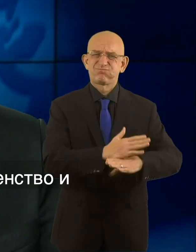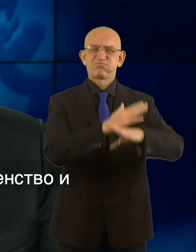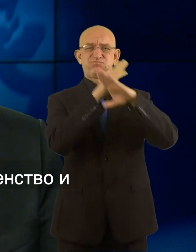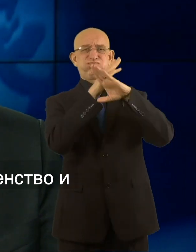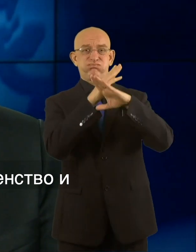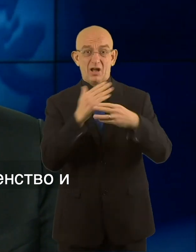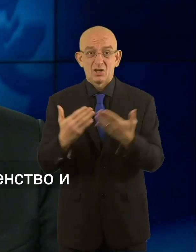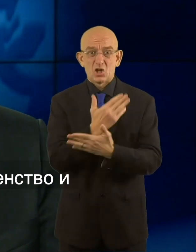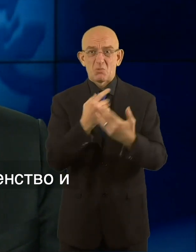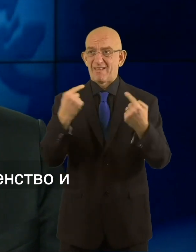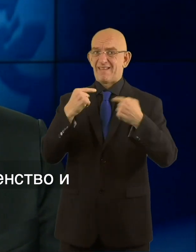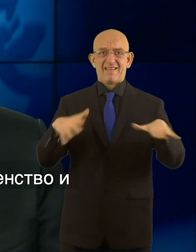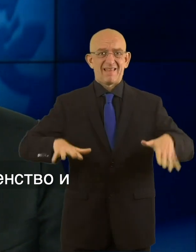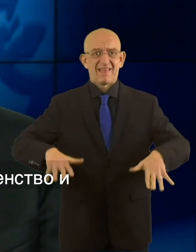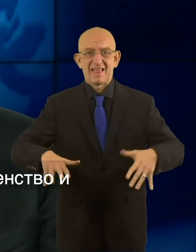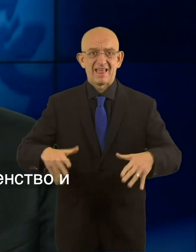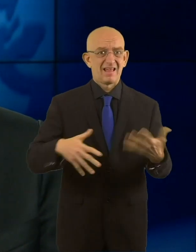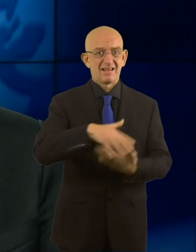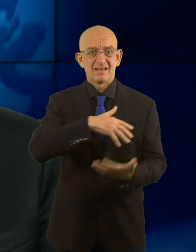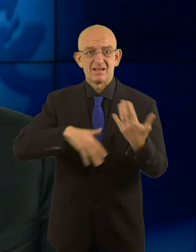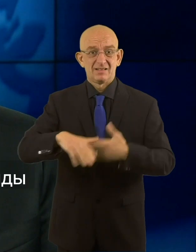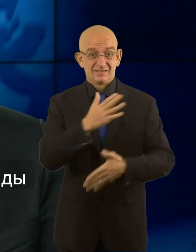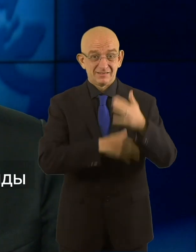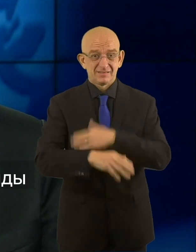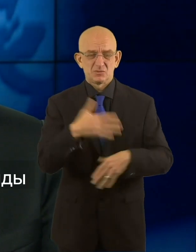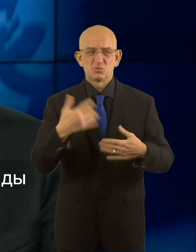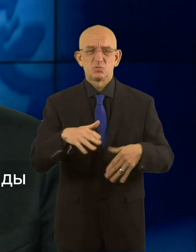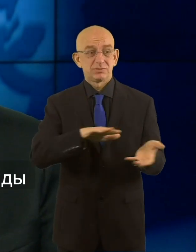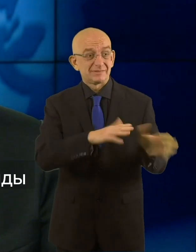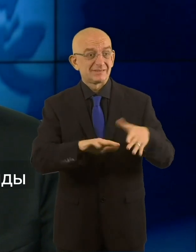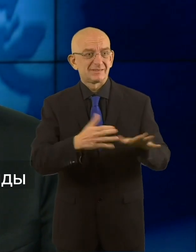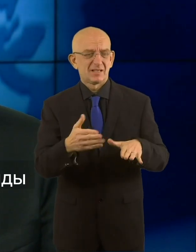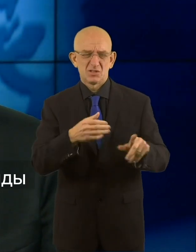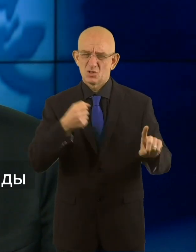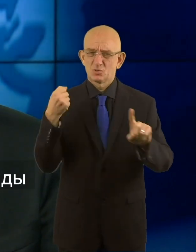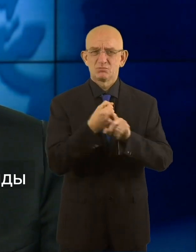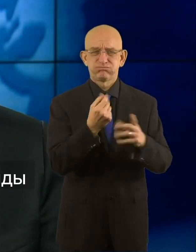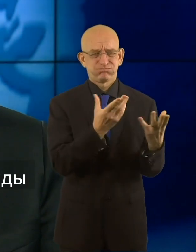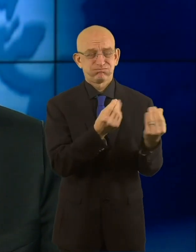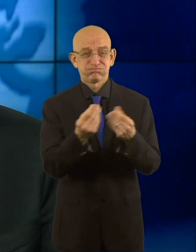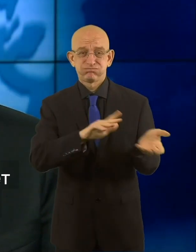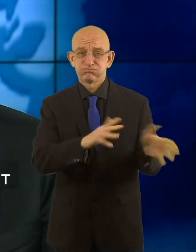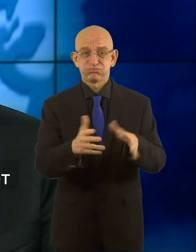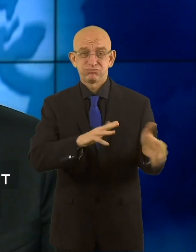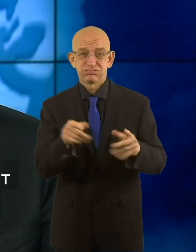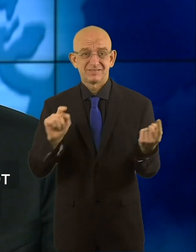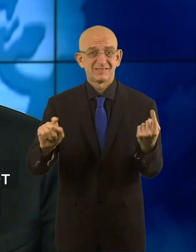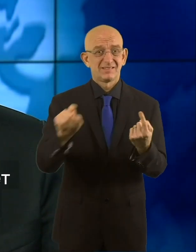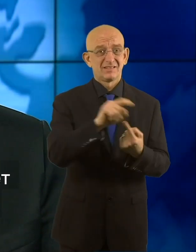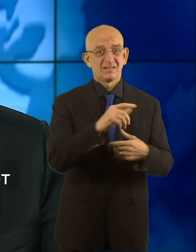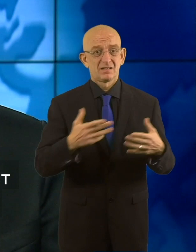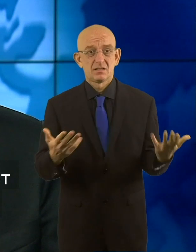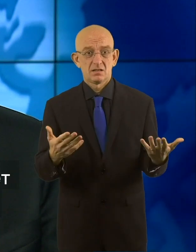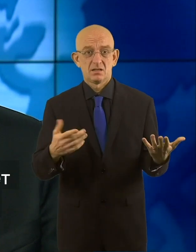these inequalities and producing new threats. Persons with disabilities are among the hardest hit in this crisis